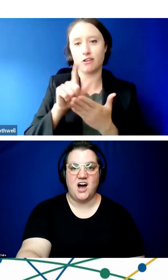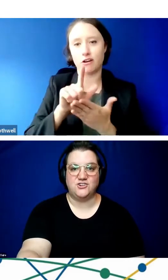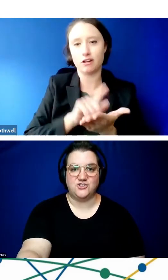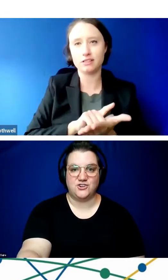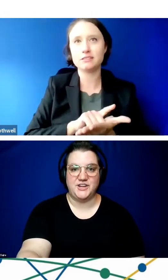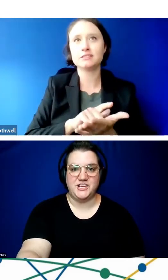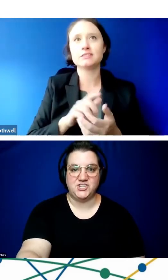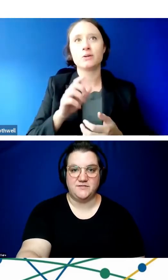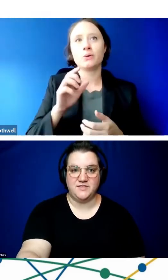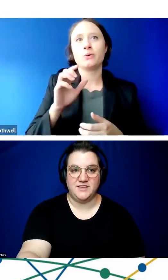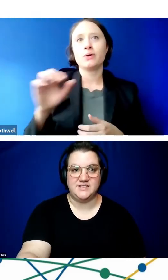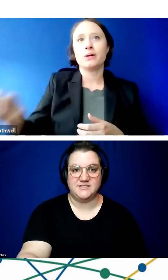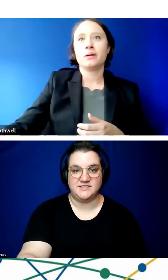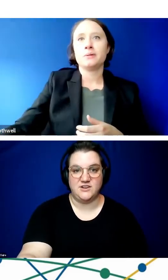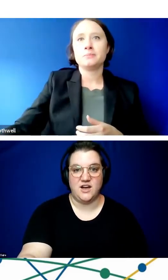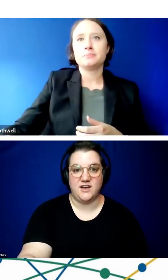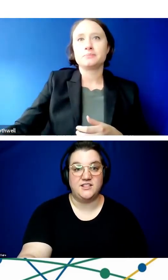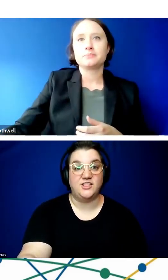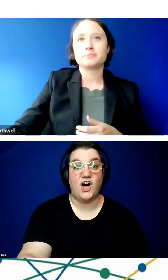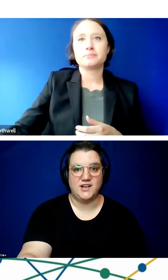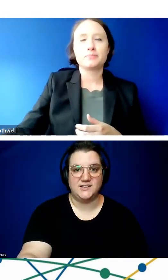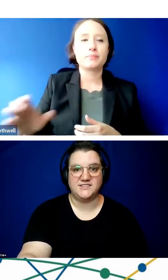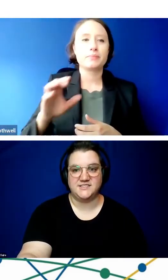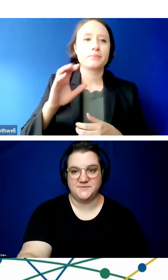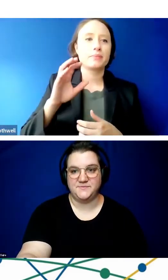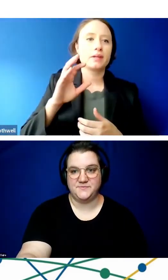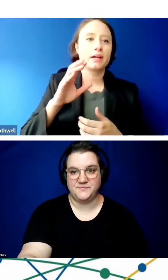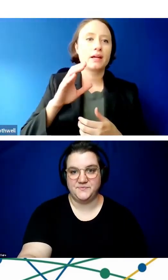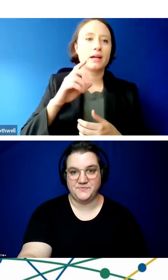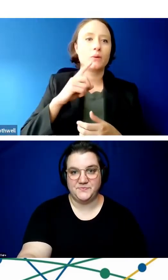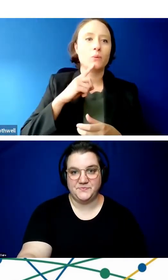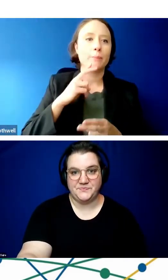under each of these laws.